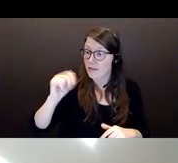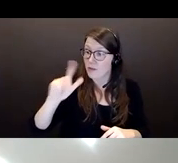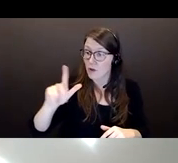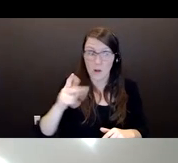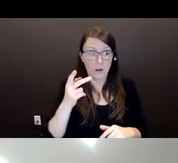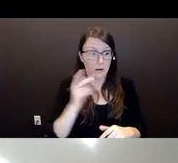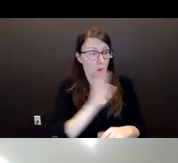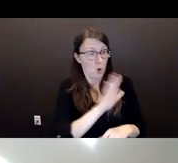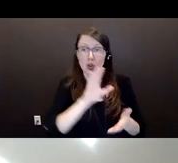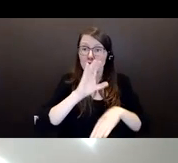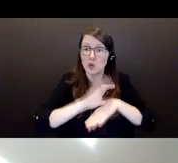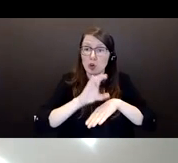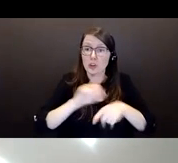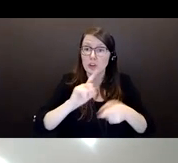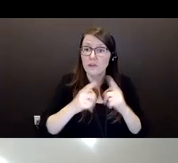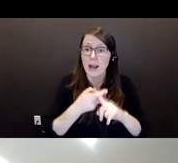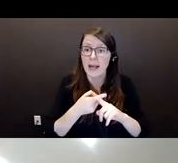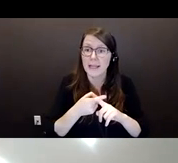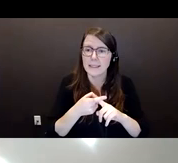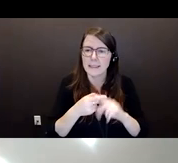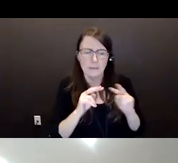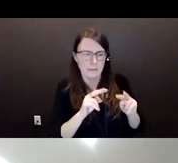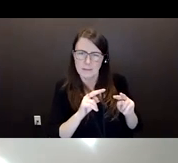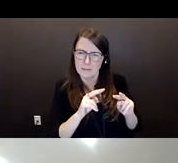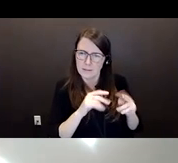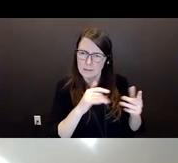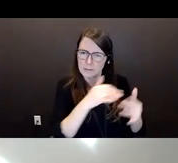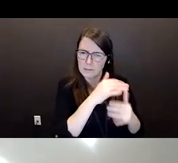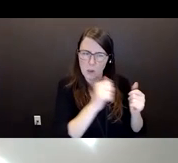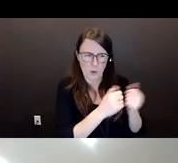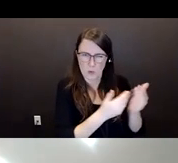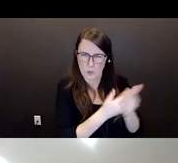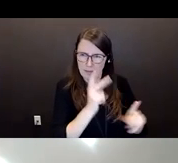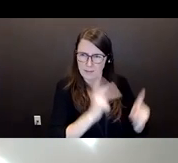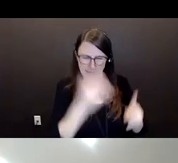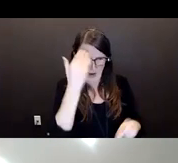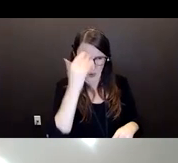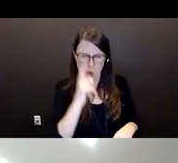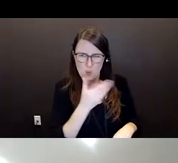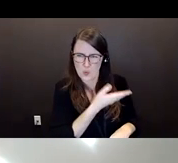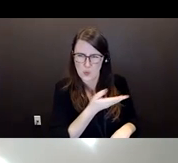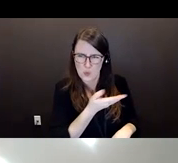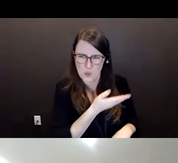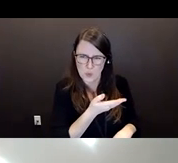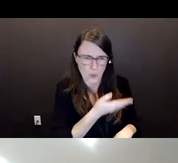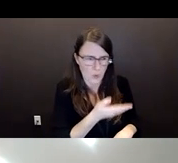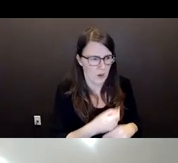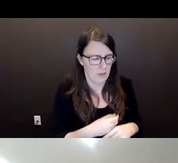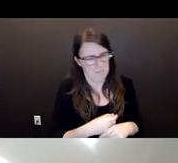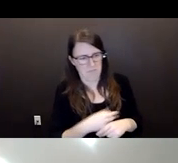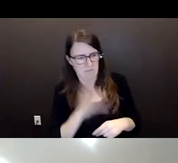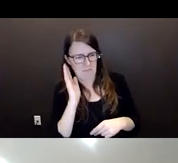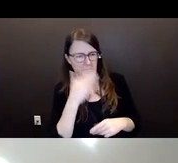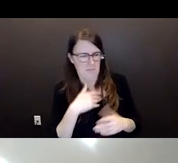now with people they've never seen in the congregation before. The connection just wasn't working well with them.